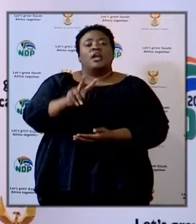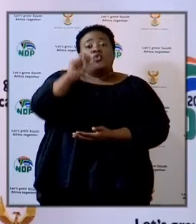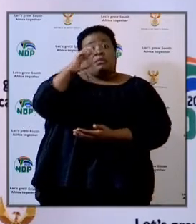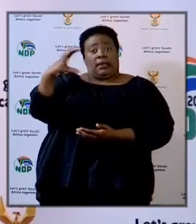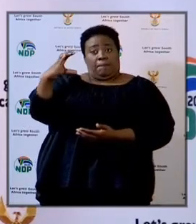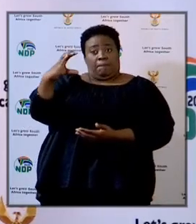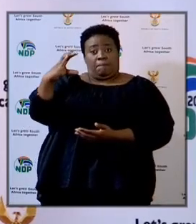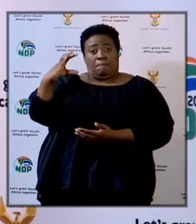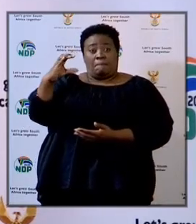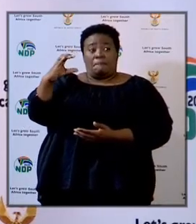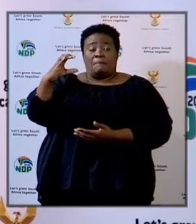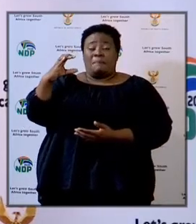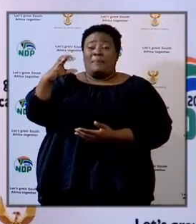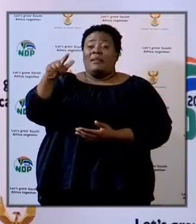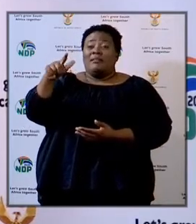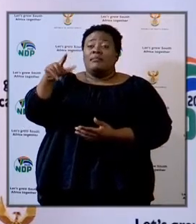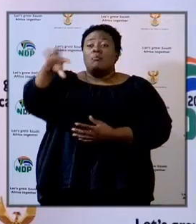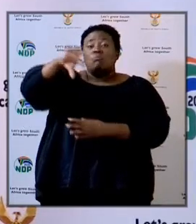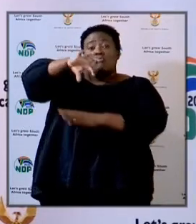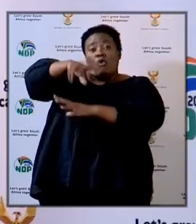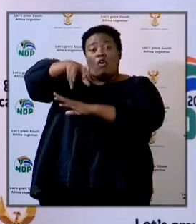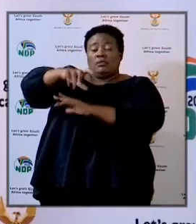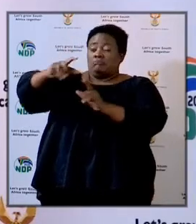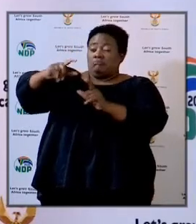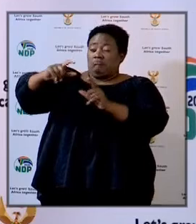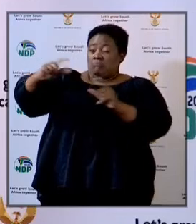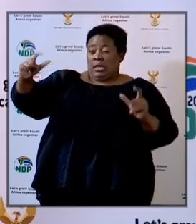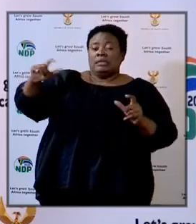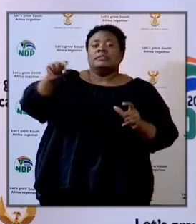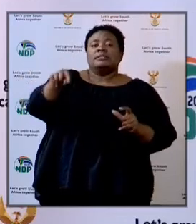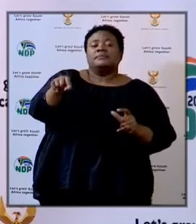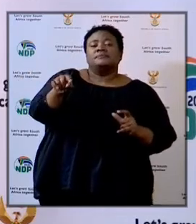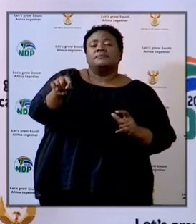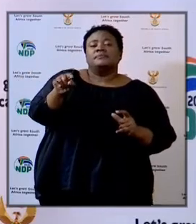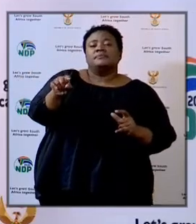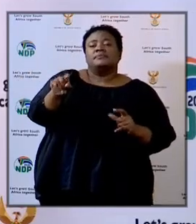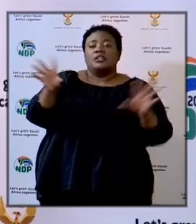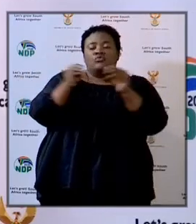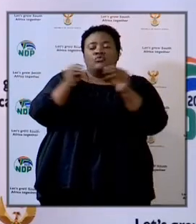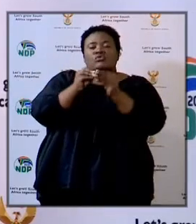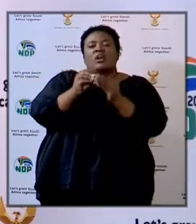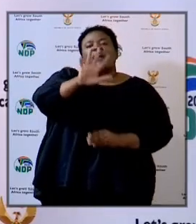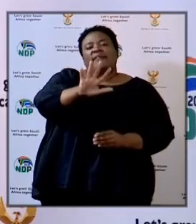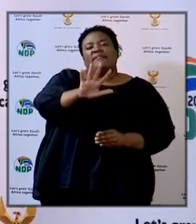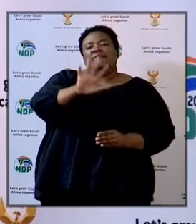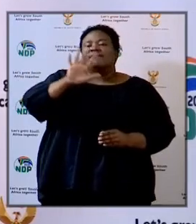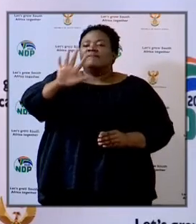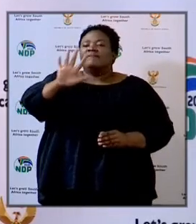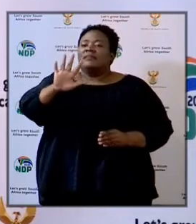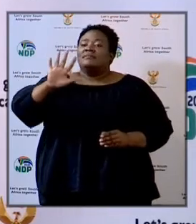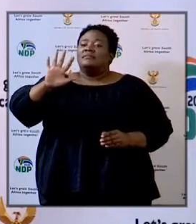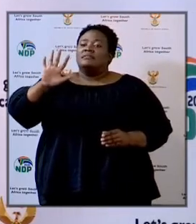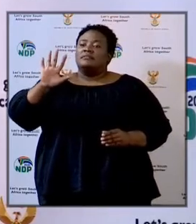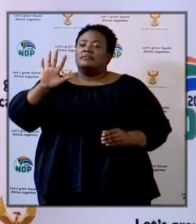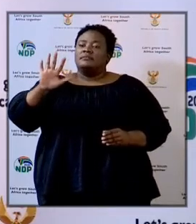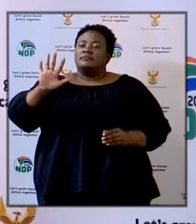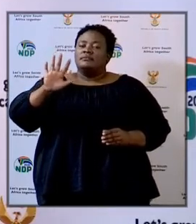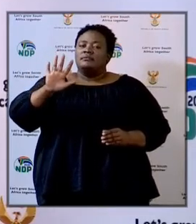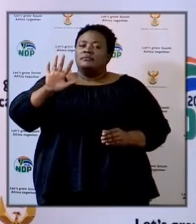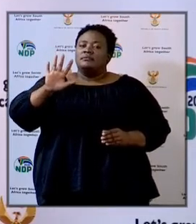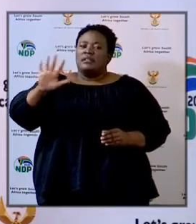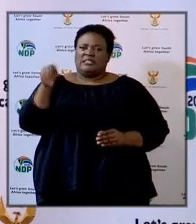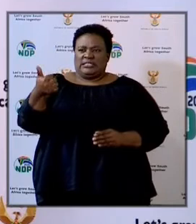province with the biggest pieces of land, out of 556,